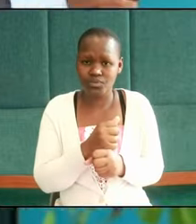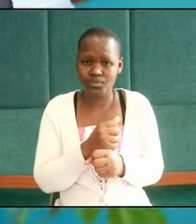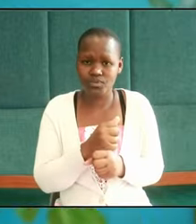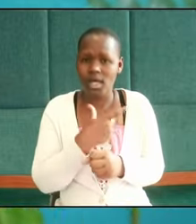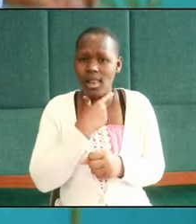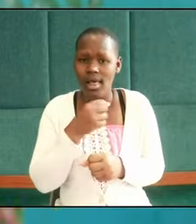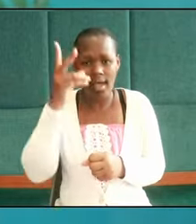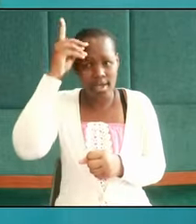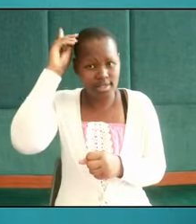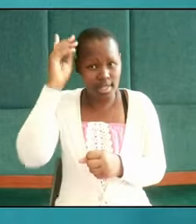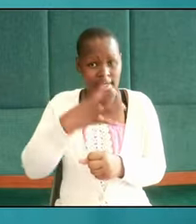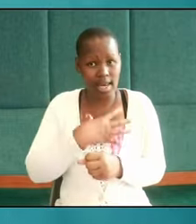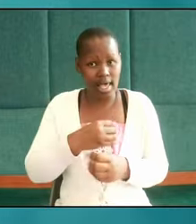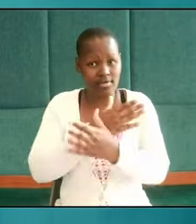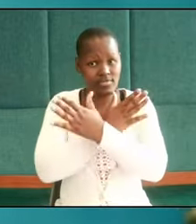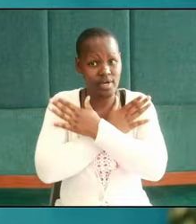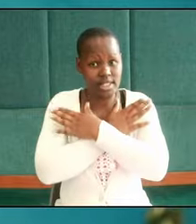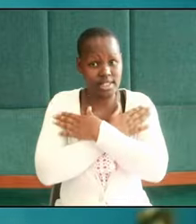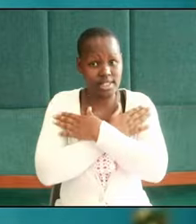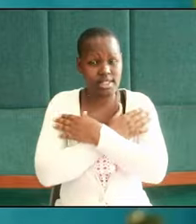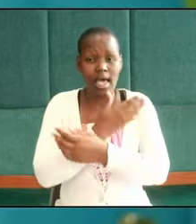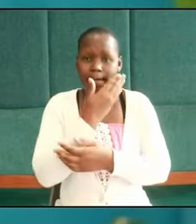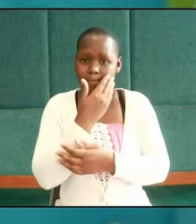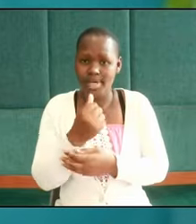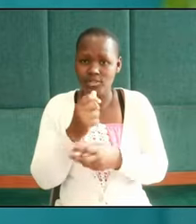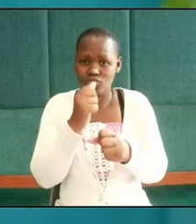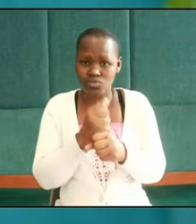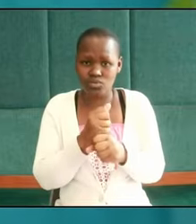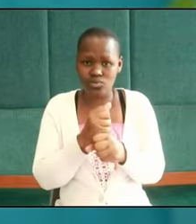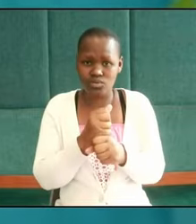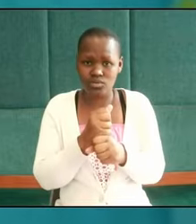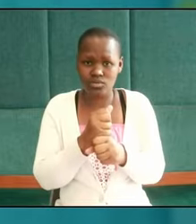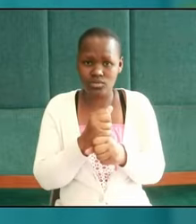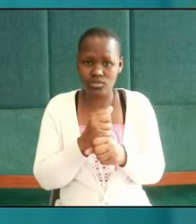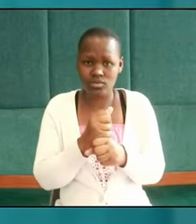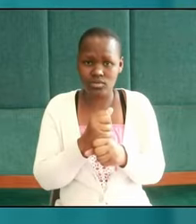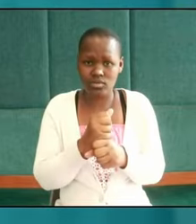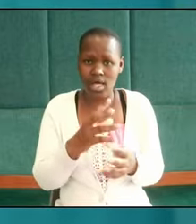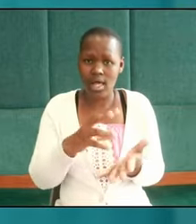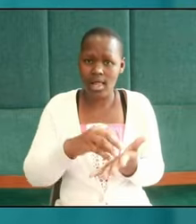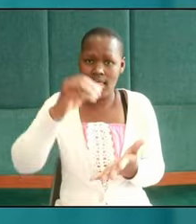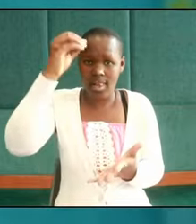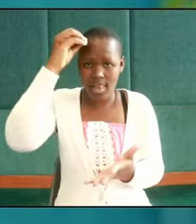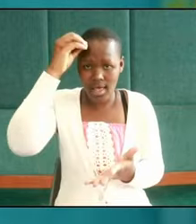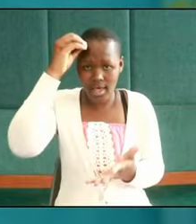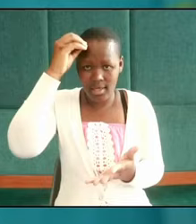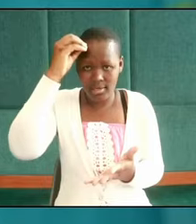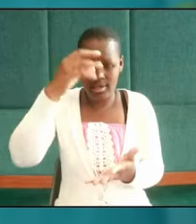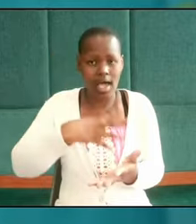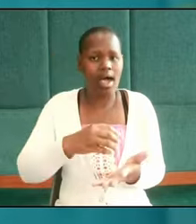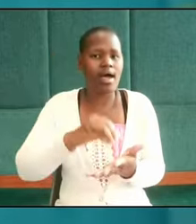Daniel and his friends the best you can do is to learn and learn